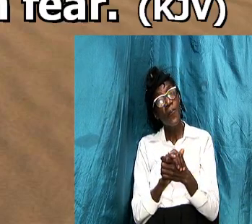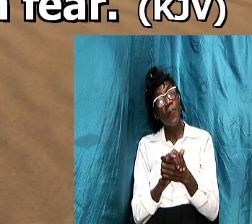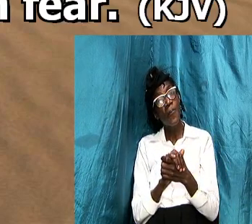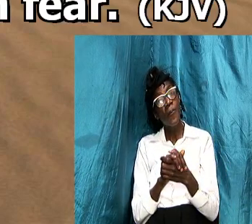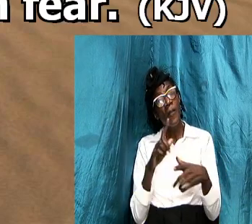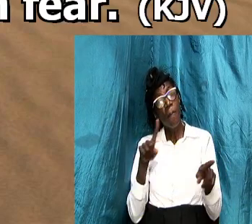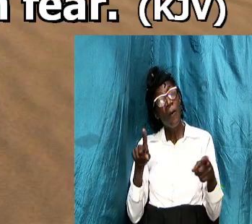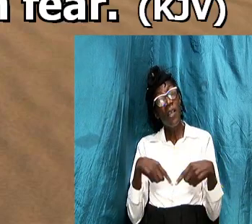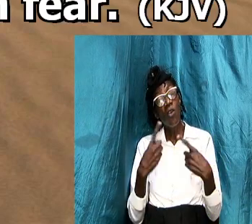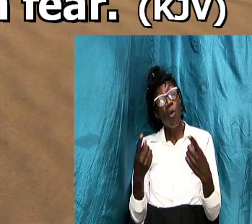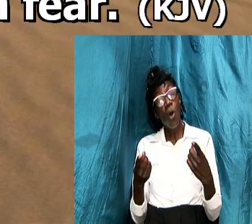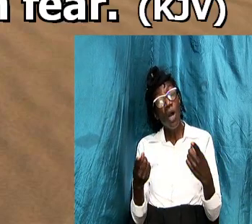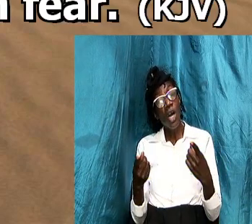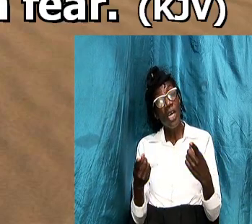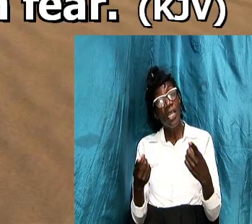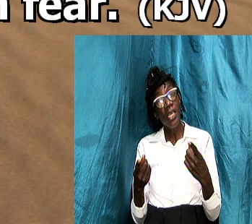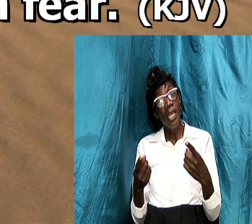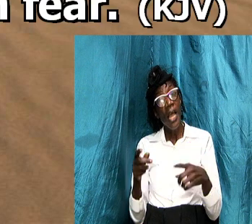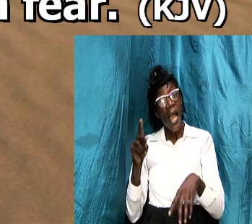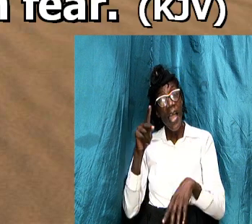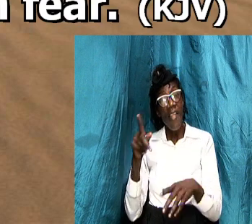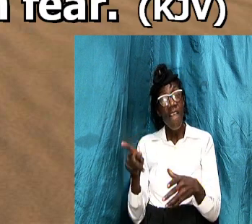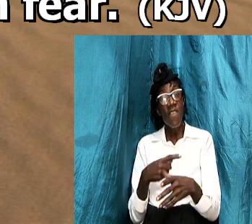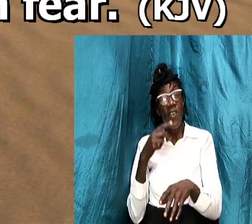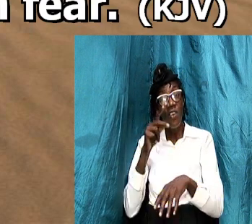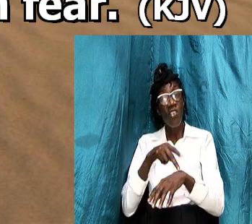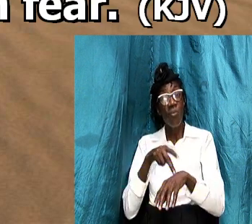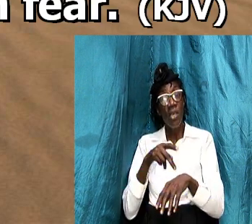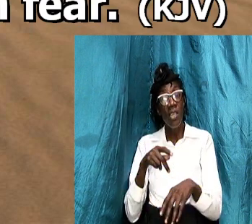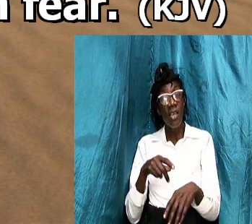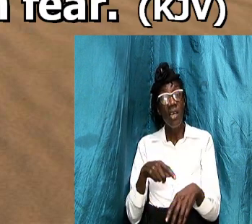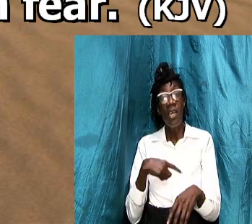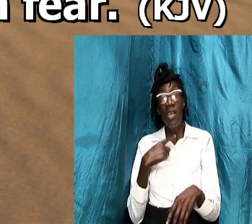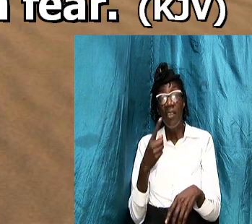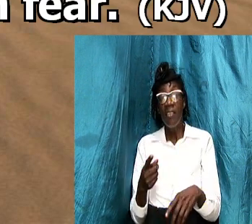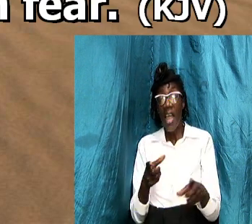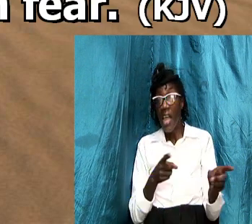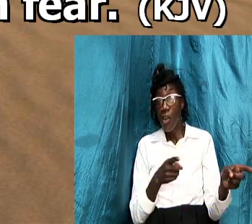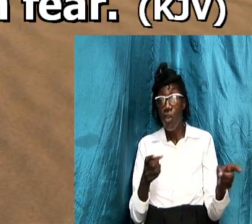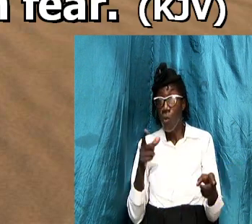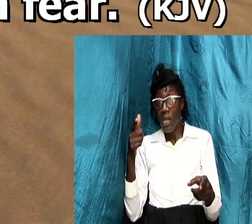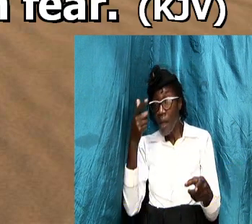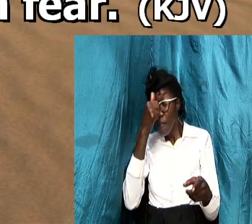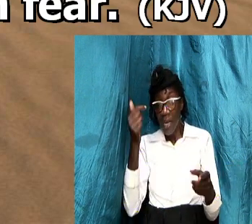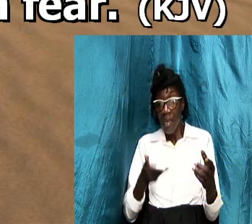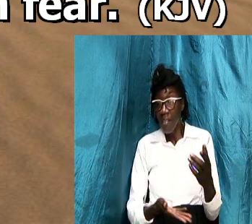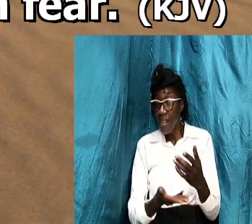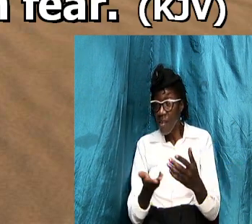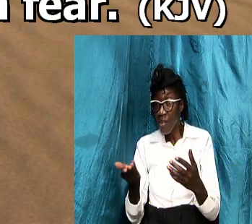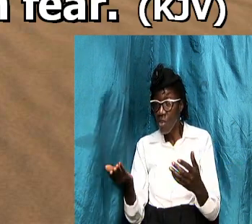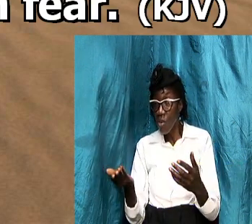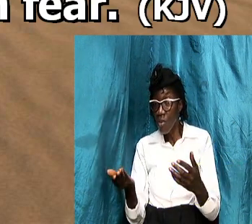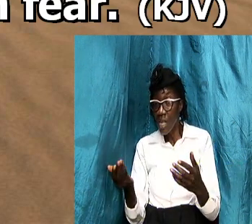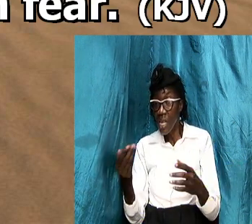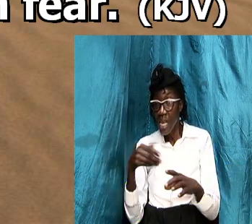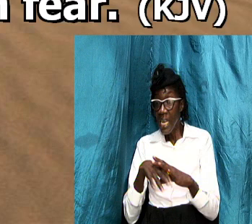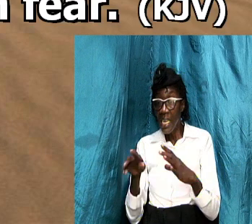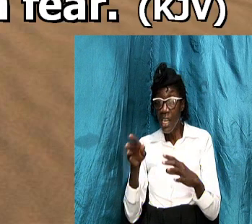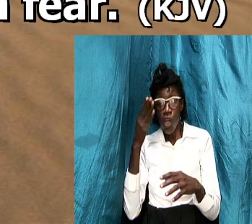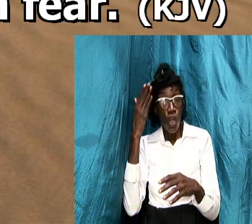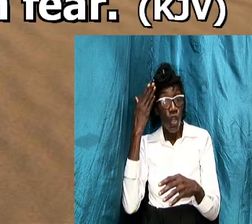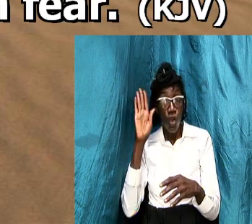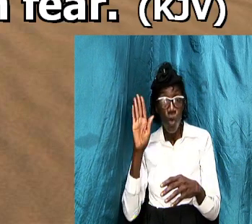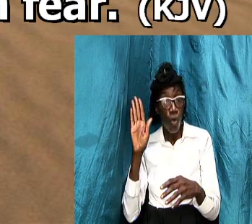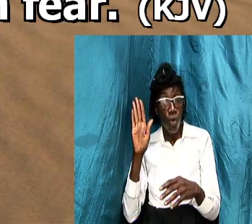goes on in first peter that we just read to say look here do it because there is something in it now that you don't know